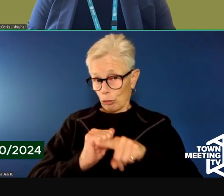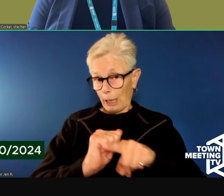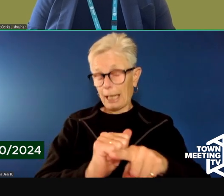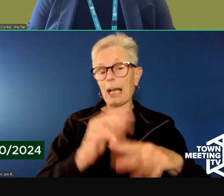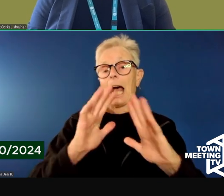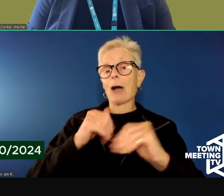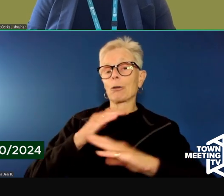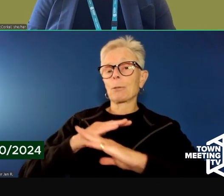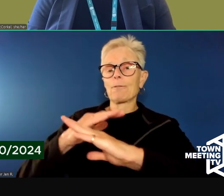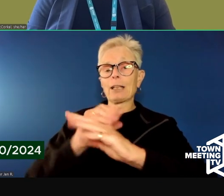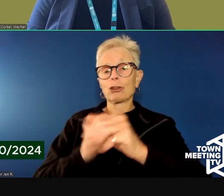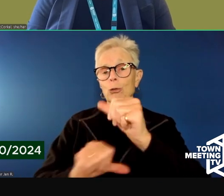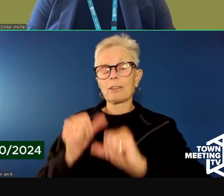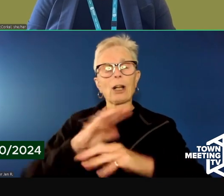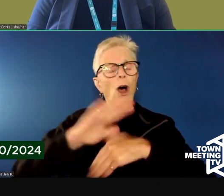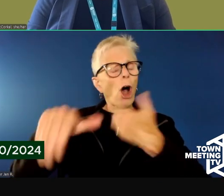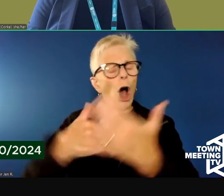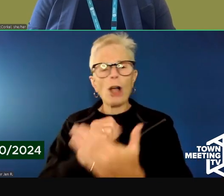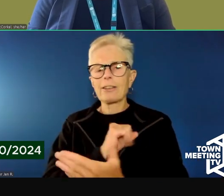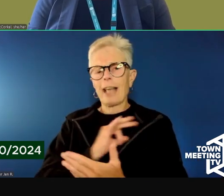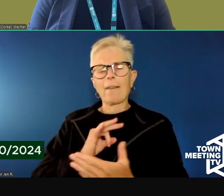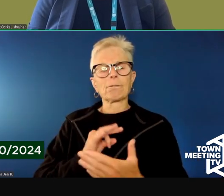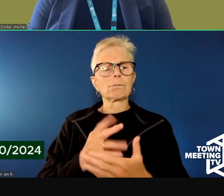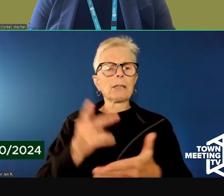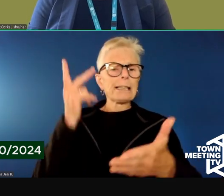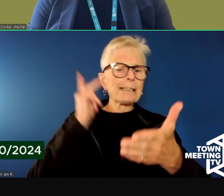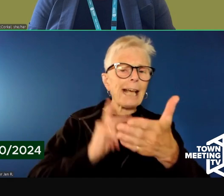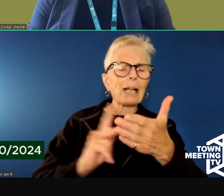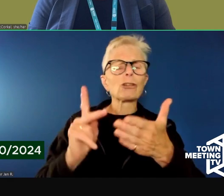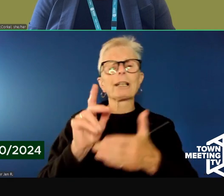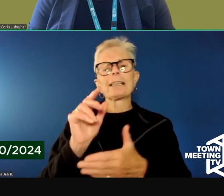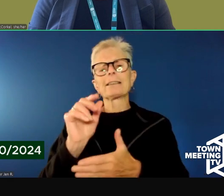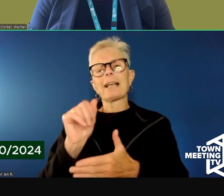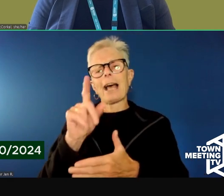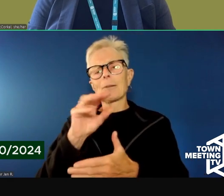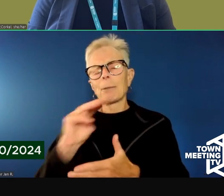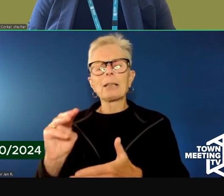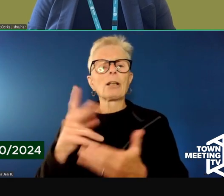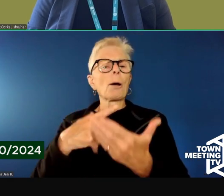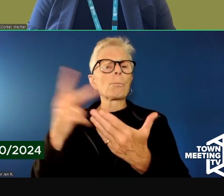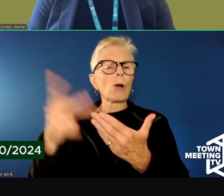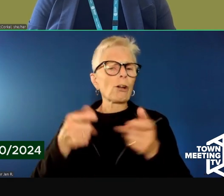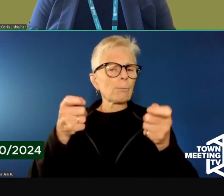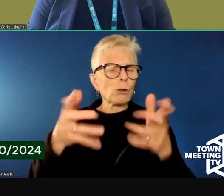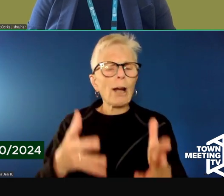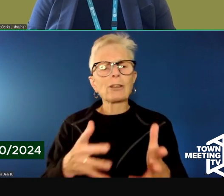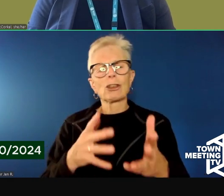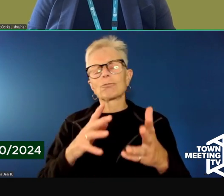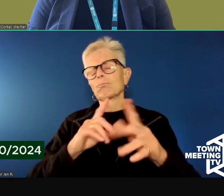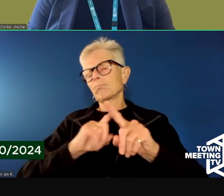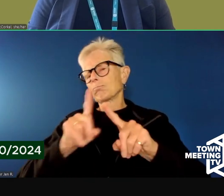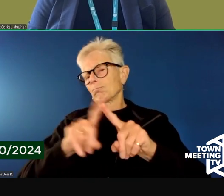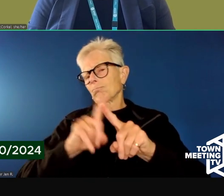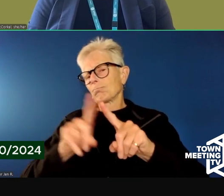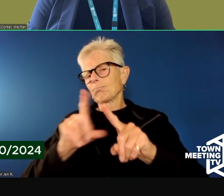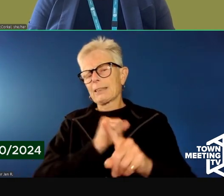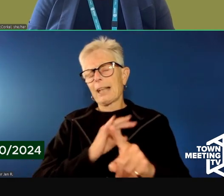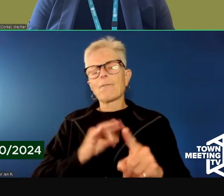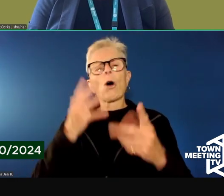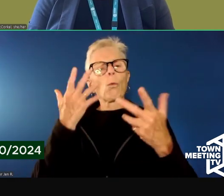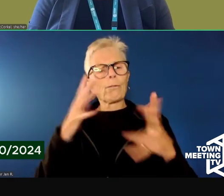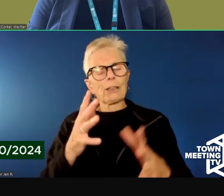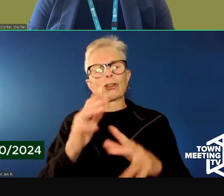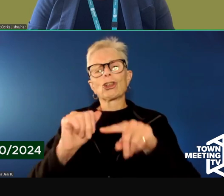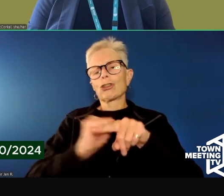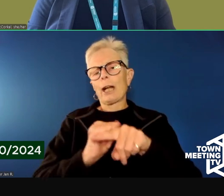Every single staff from the administrative staff all the way through the program director will have or already has training in